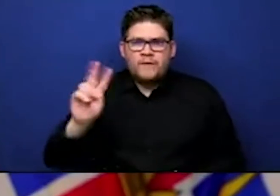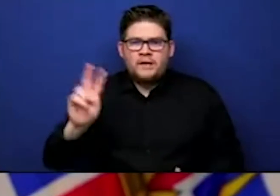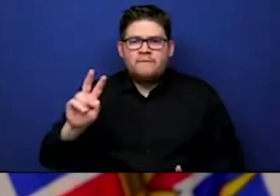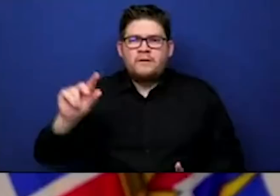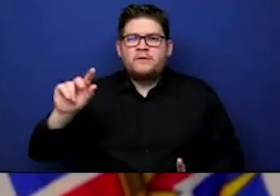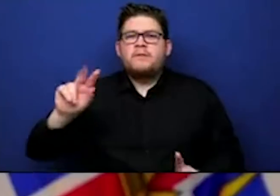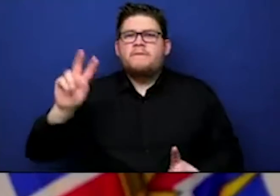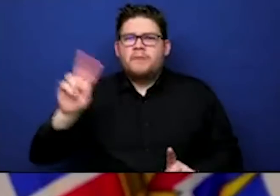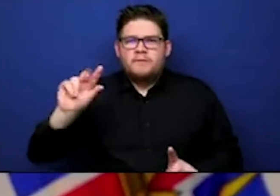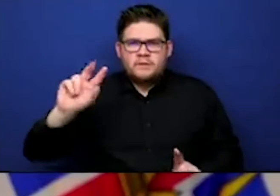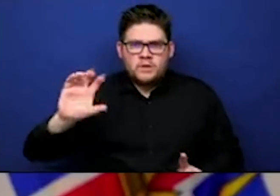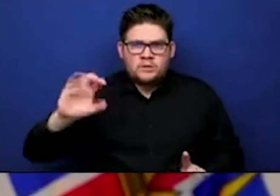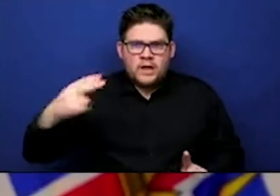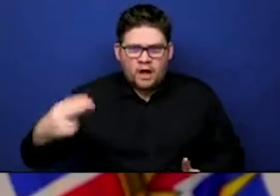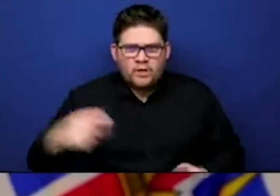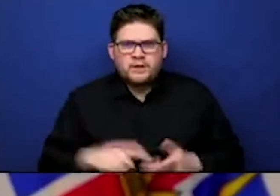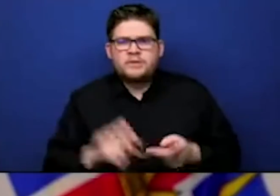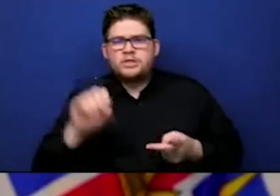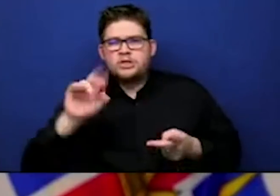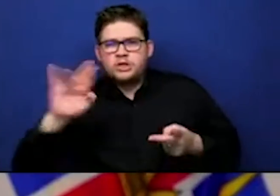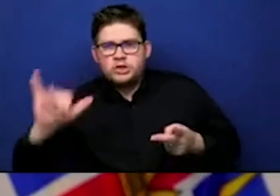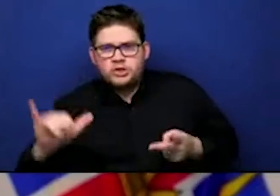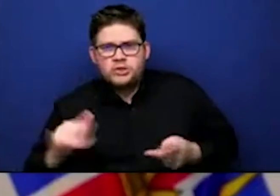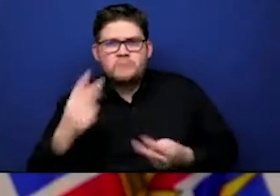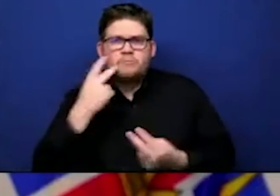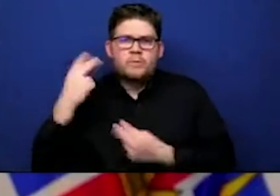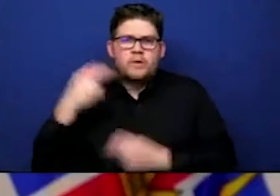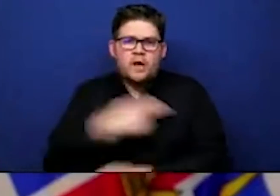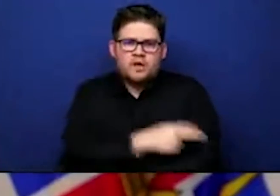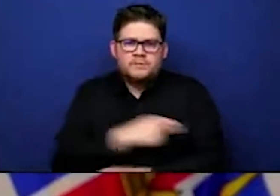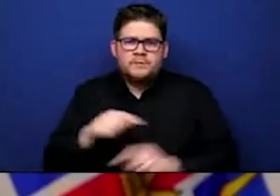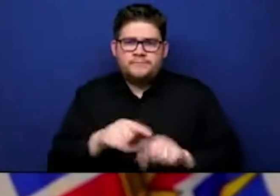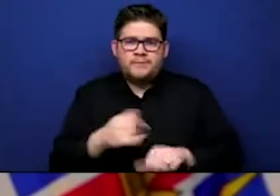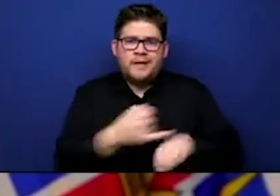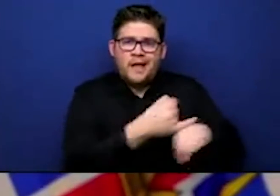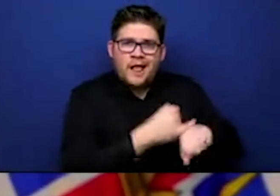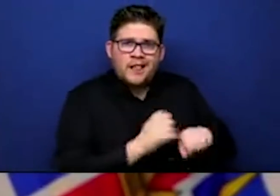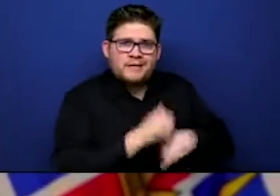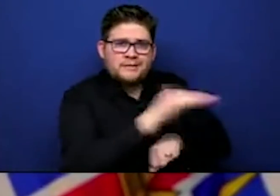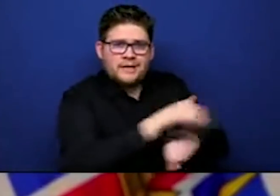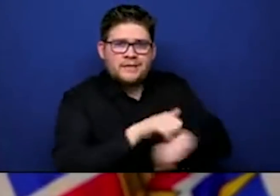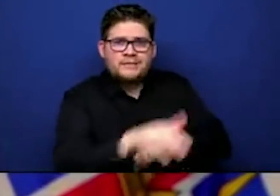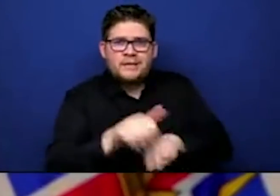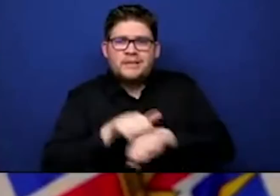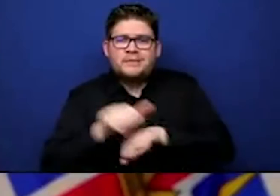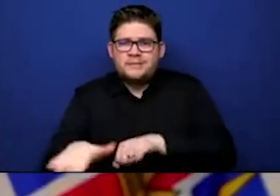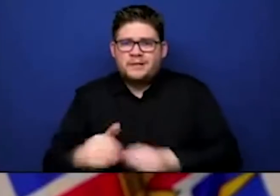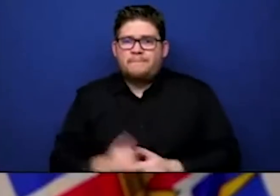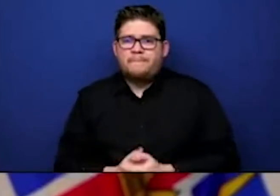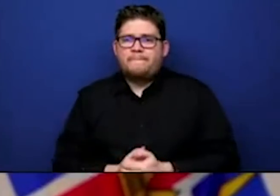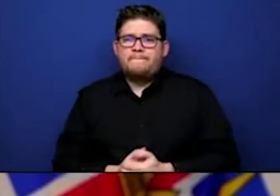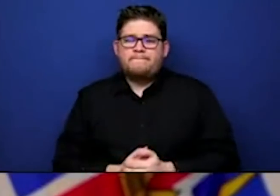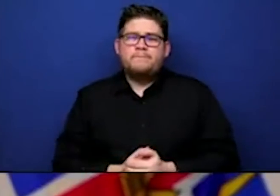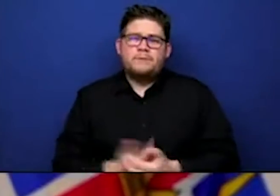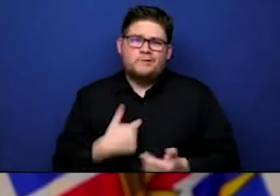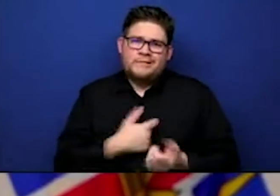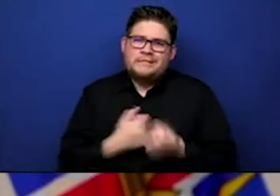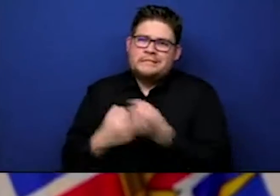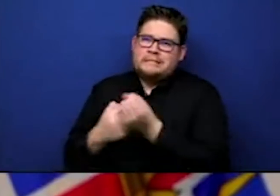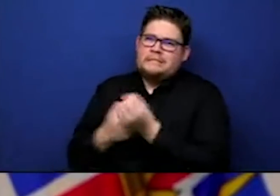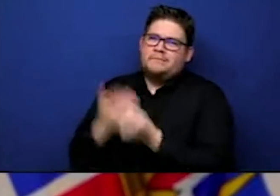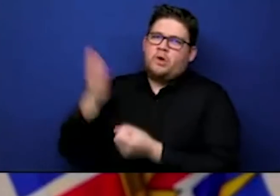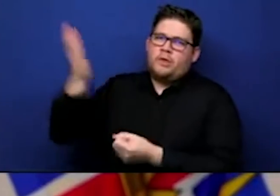here to the island. And we are able to manage supporting people around the province. And that continues